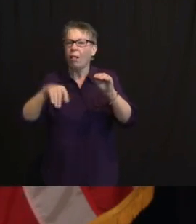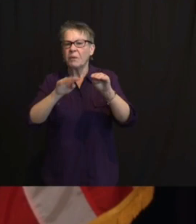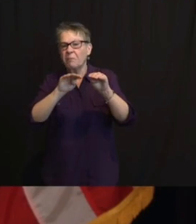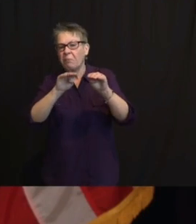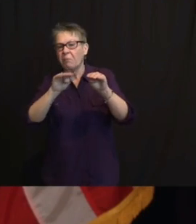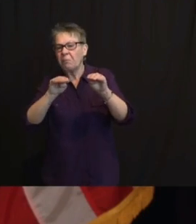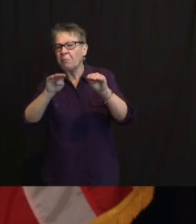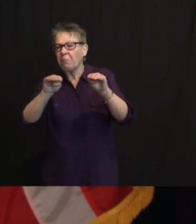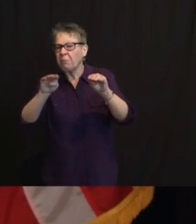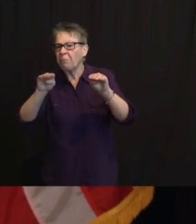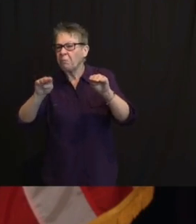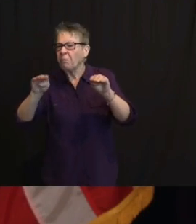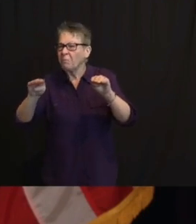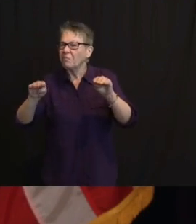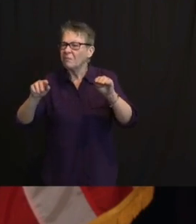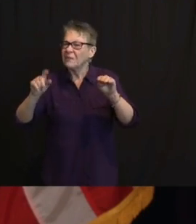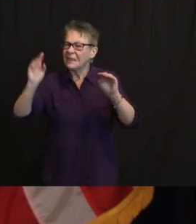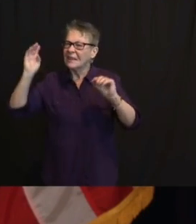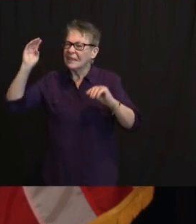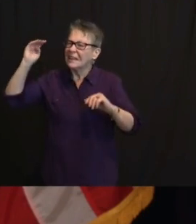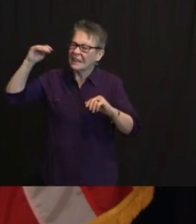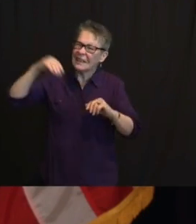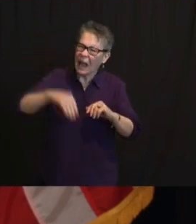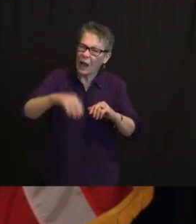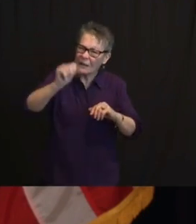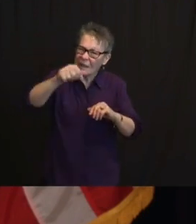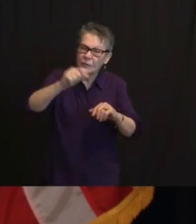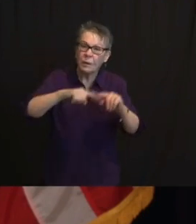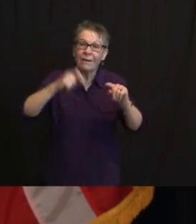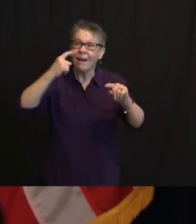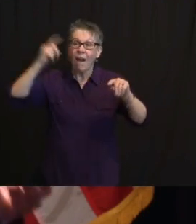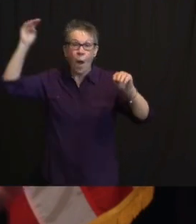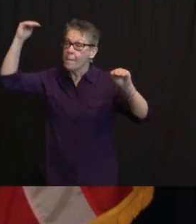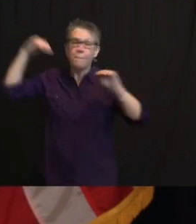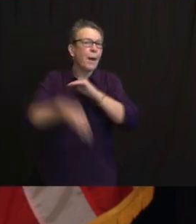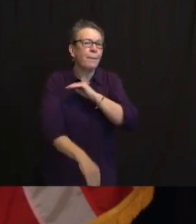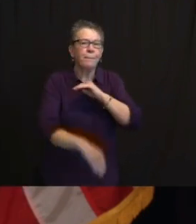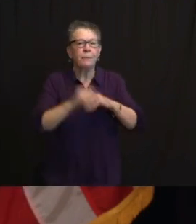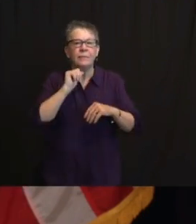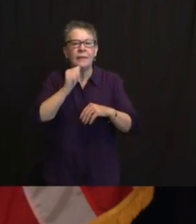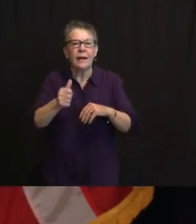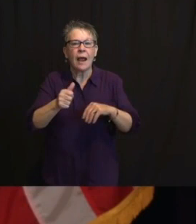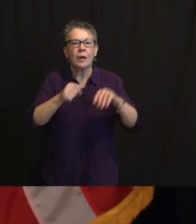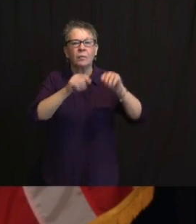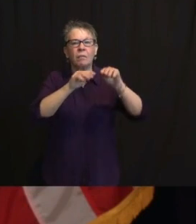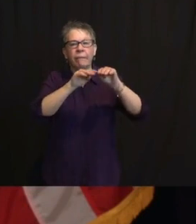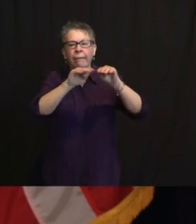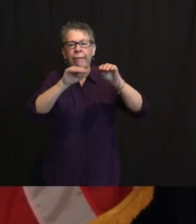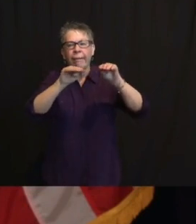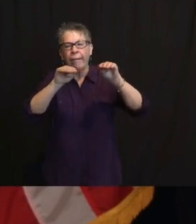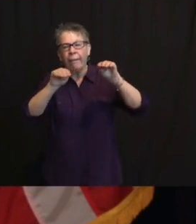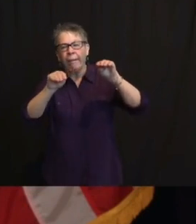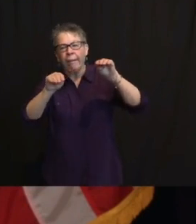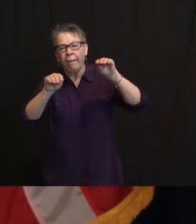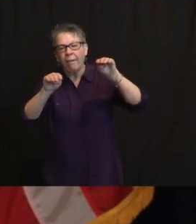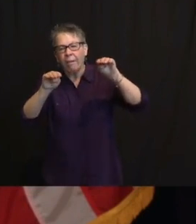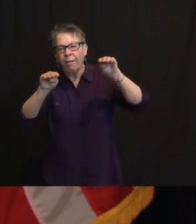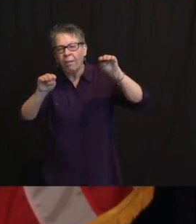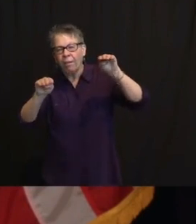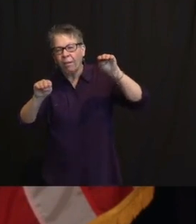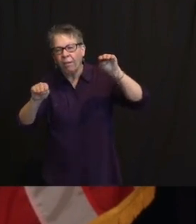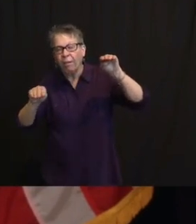BUT IT'S NOT GOING DOWN QUITE AS RAPIDLY AS IT WAS. CERTAINLY WE HOPE THAT WILL RESUME, BUT WE DON'T KNOW.